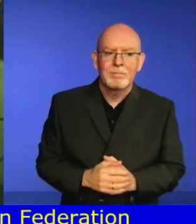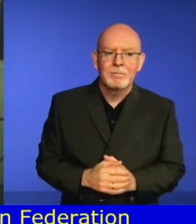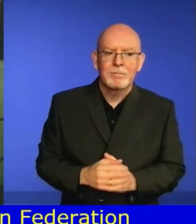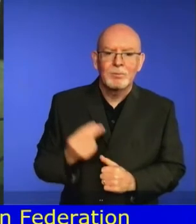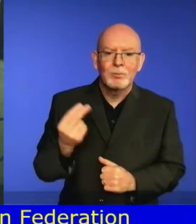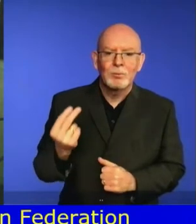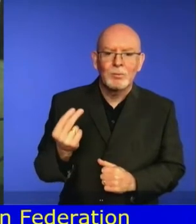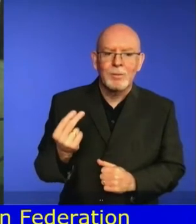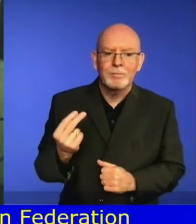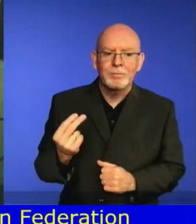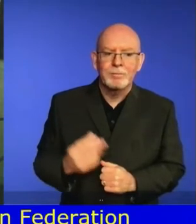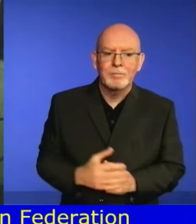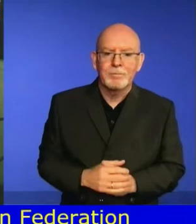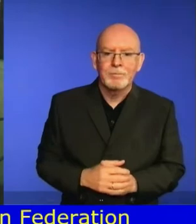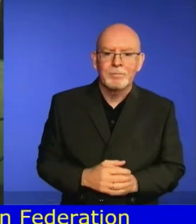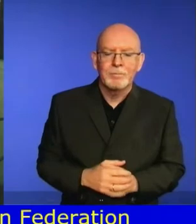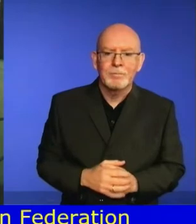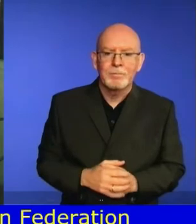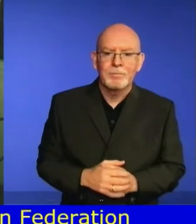Sijales,